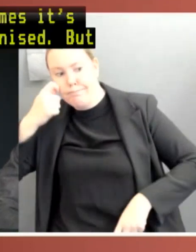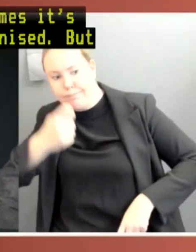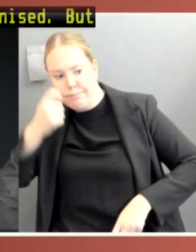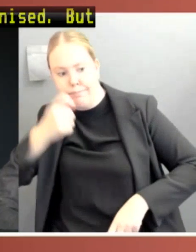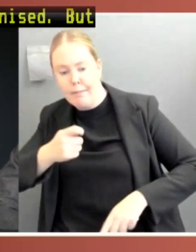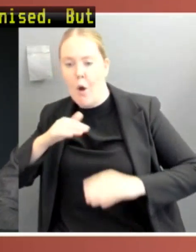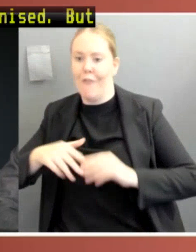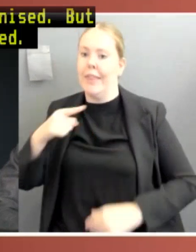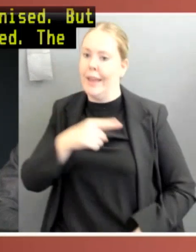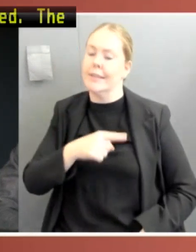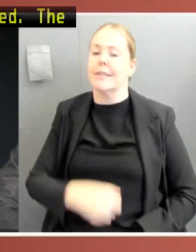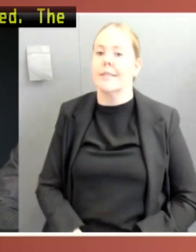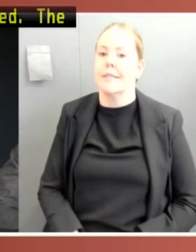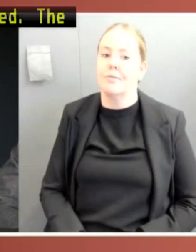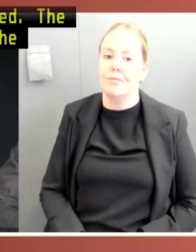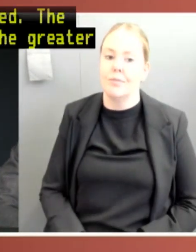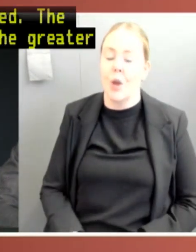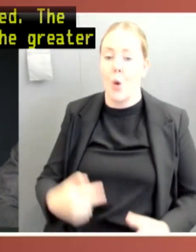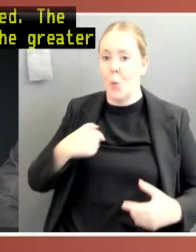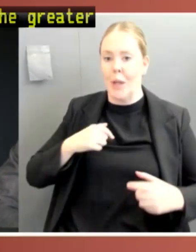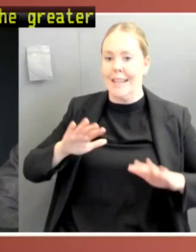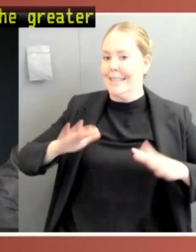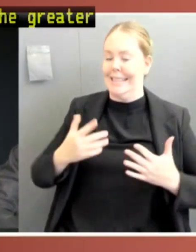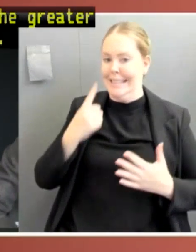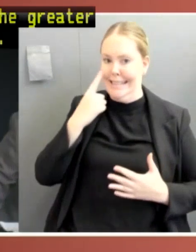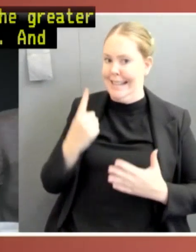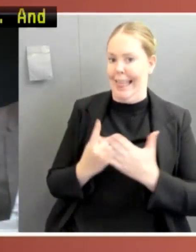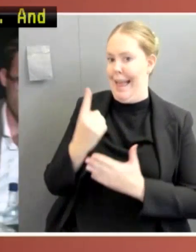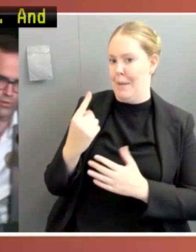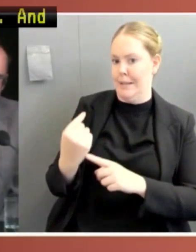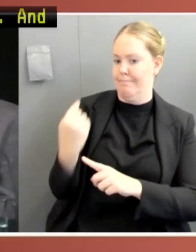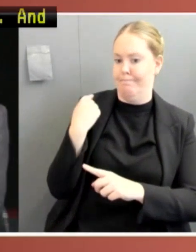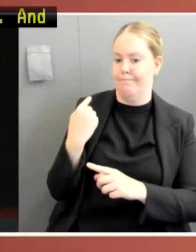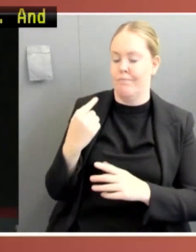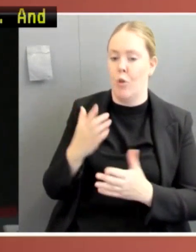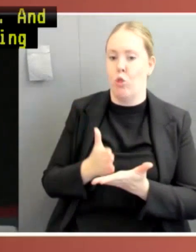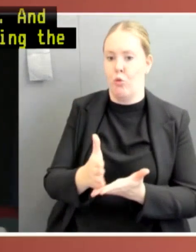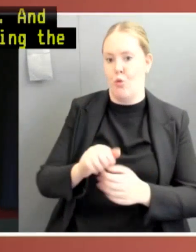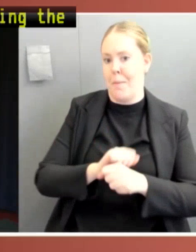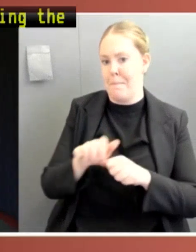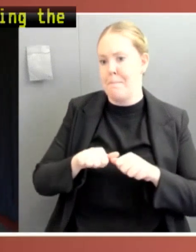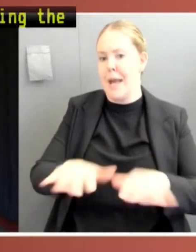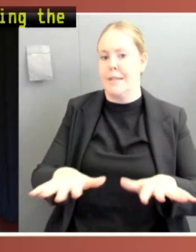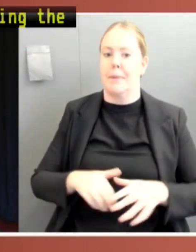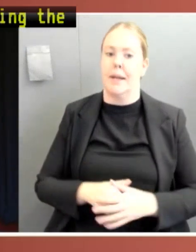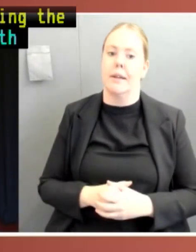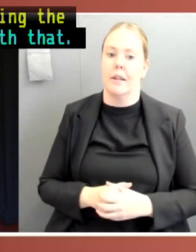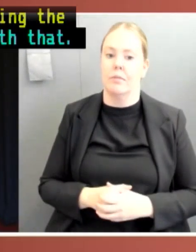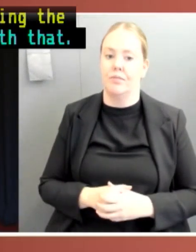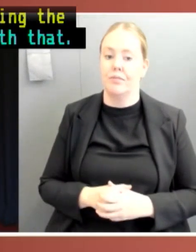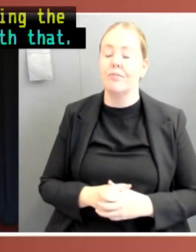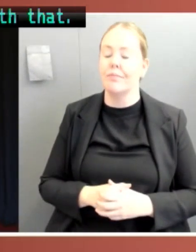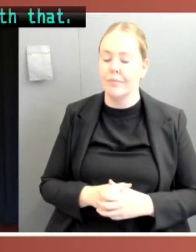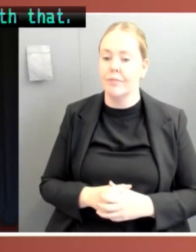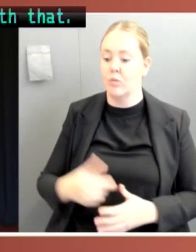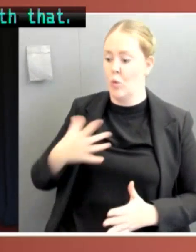And that's not what we saw during the pandemic. Yeah, and I would agree with that. I'd also say, as George mentioned, many of the issues that popped up